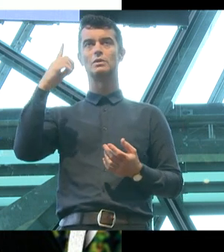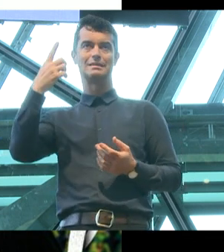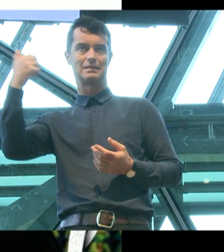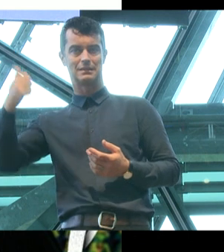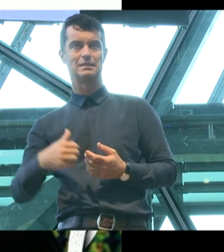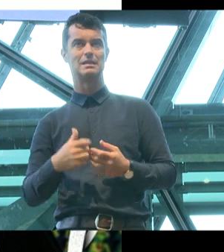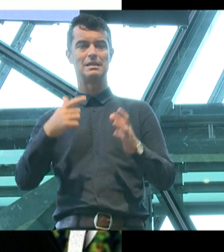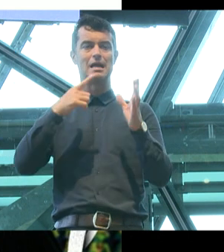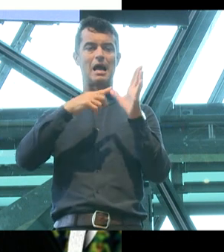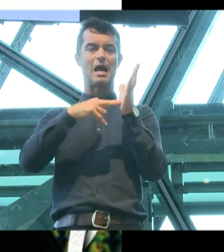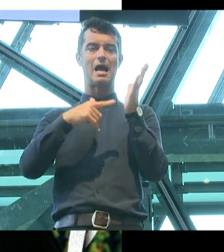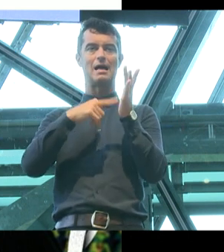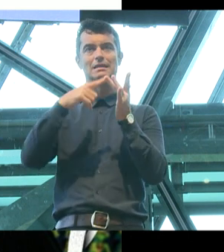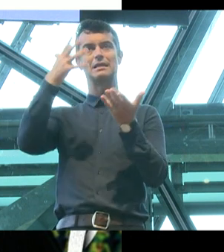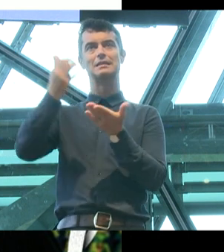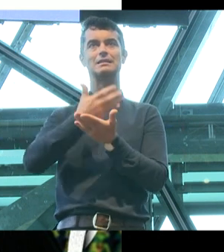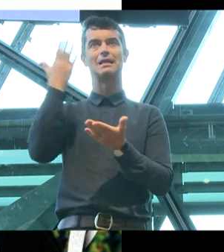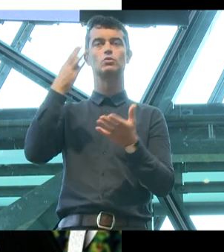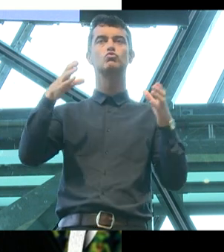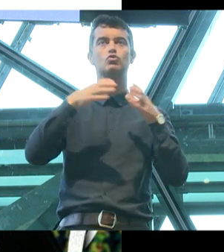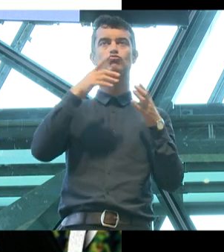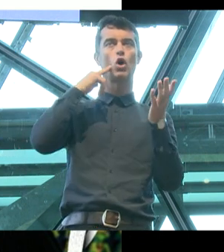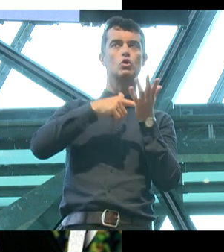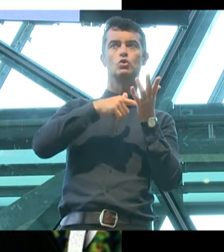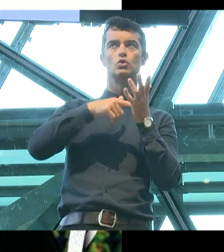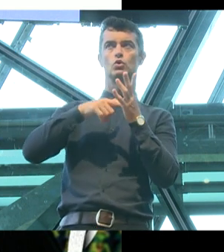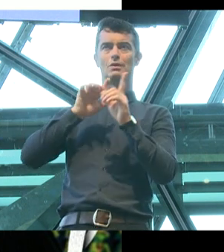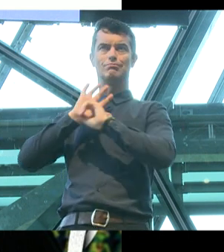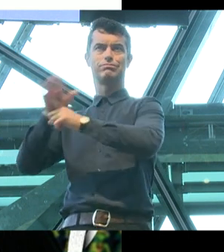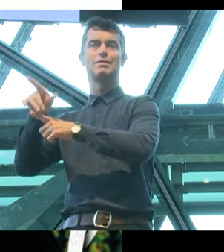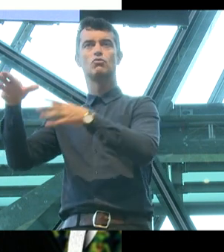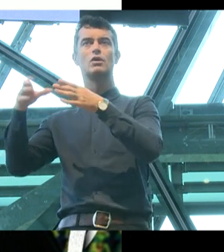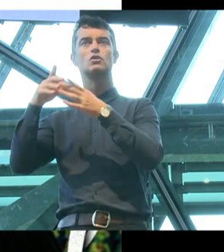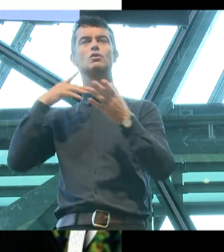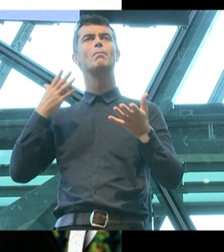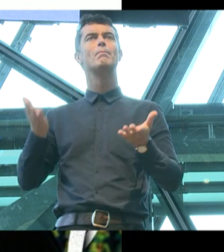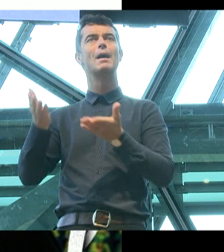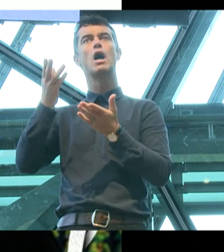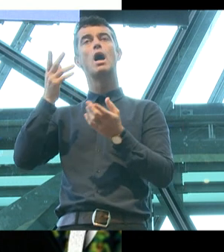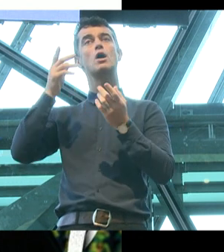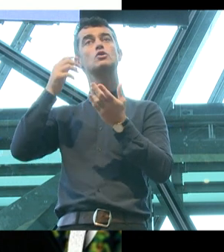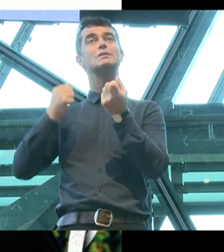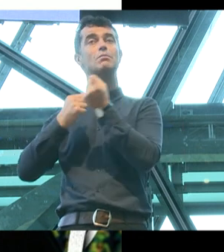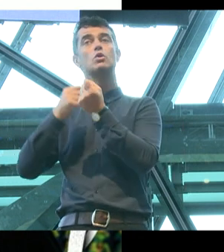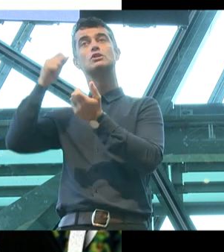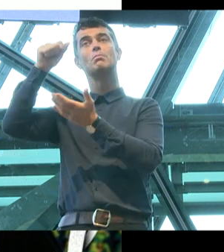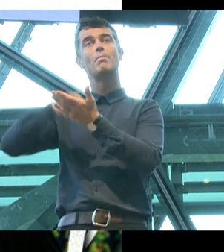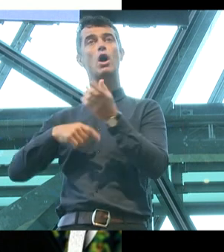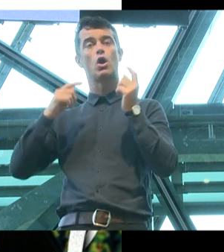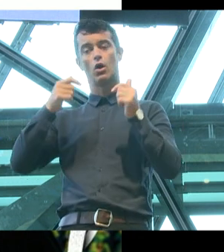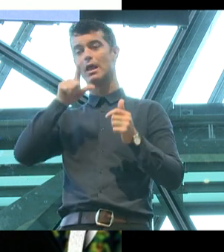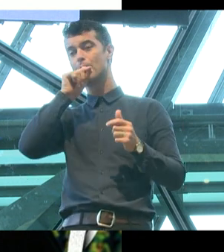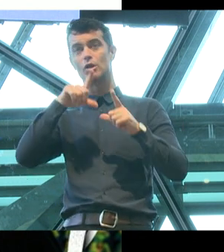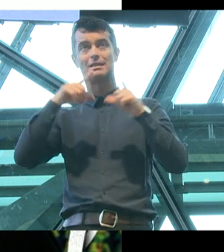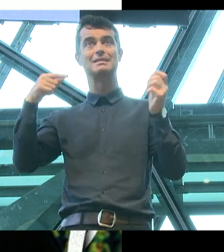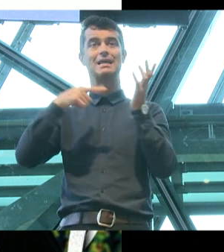tried sabotaging this particular event by rallying supporters to buy early bird tickets so that teenagers